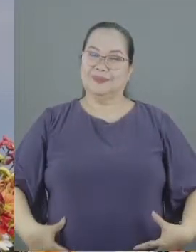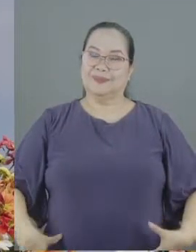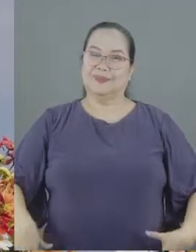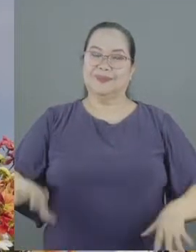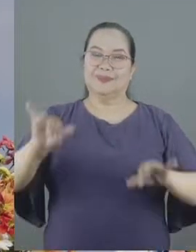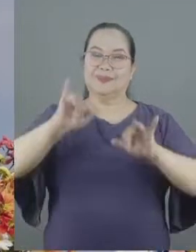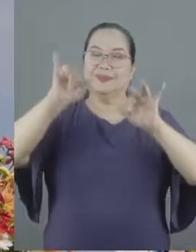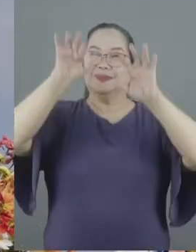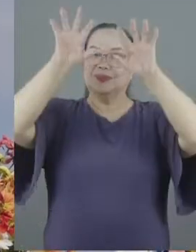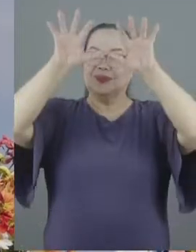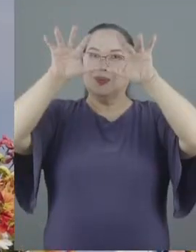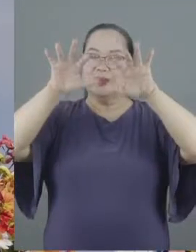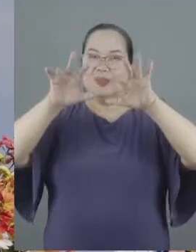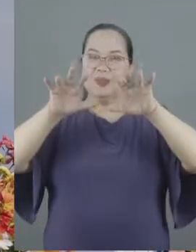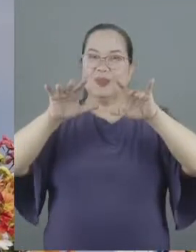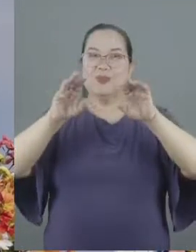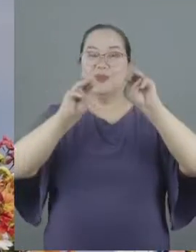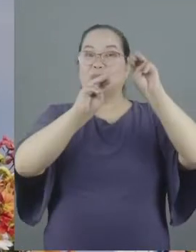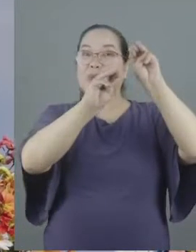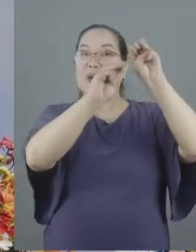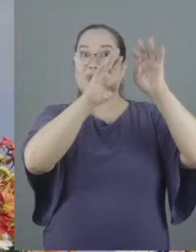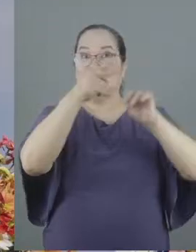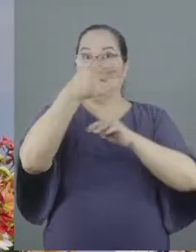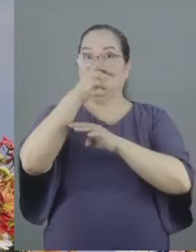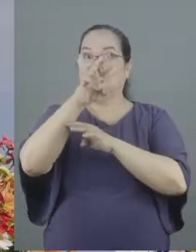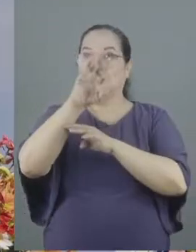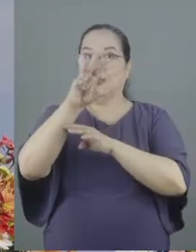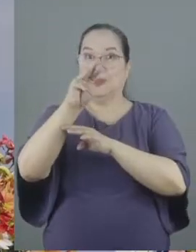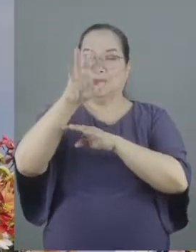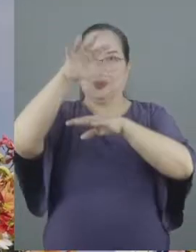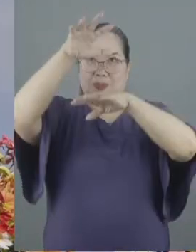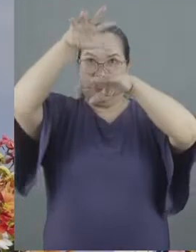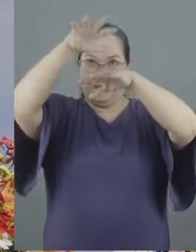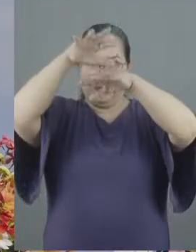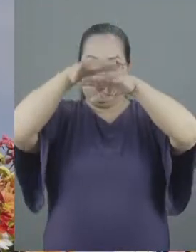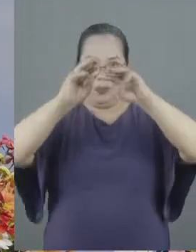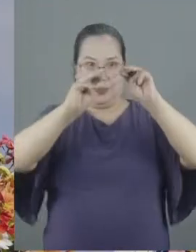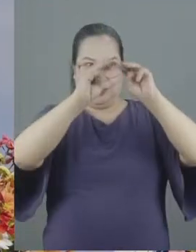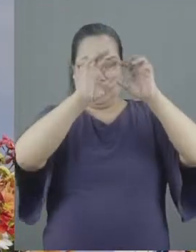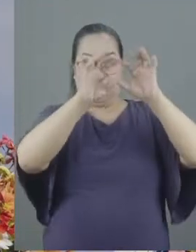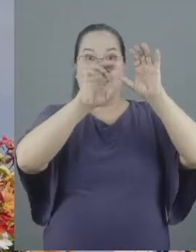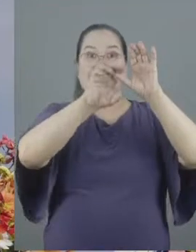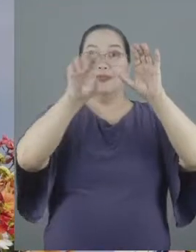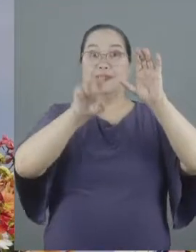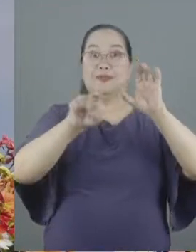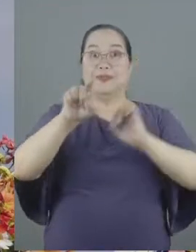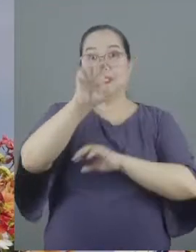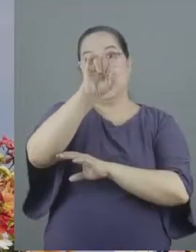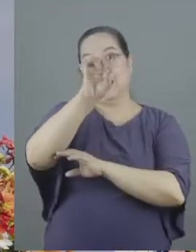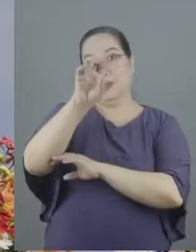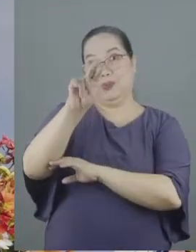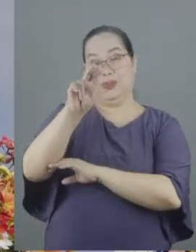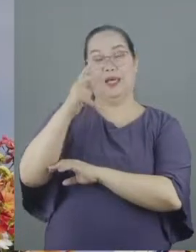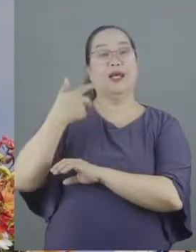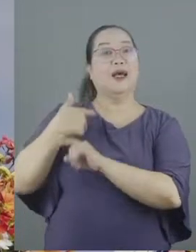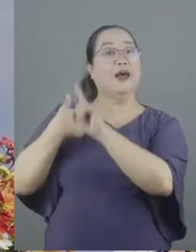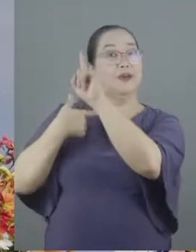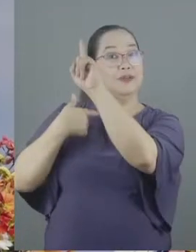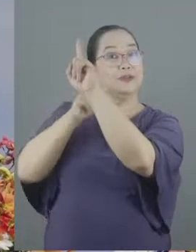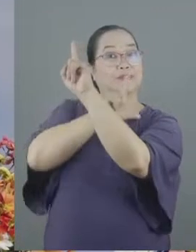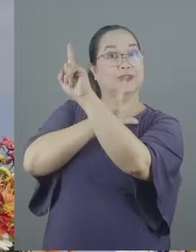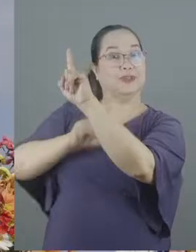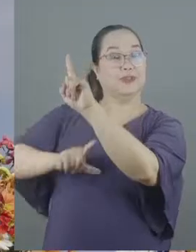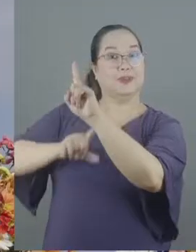of Hermon, which falls on the mountains of Zion. For there the Lord has commanded